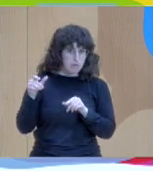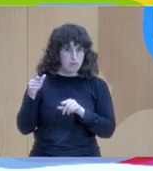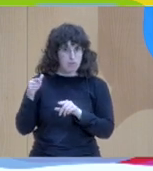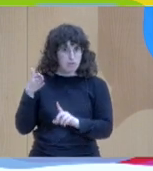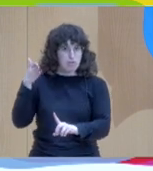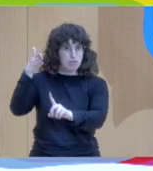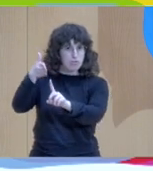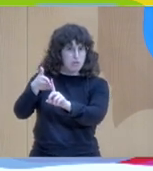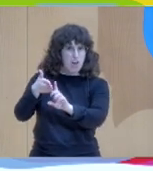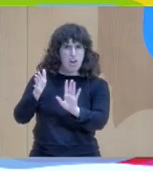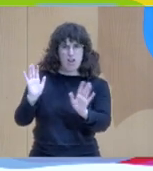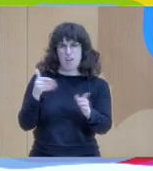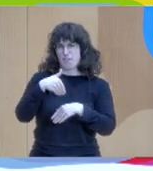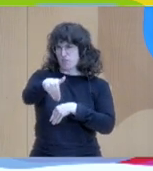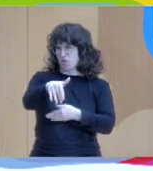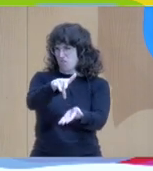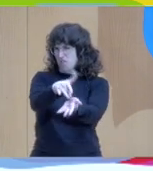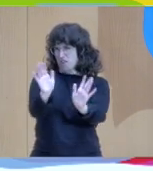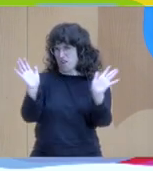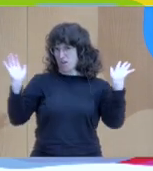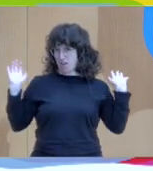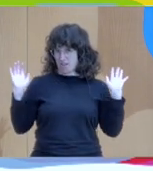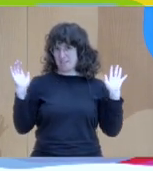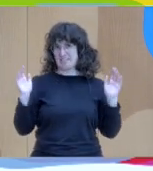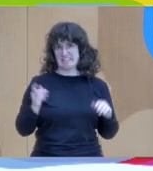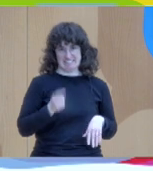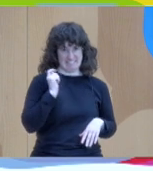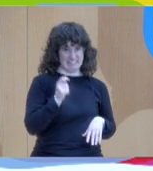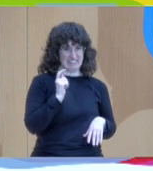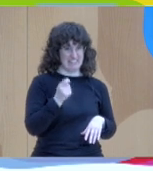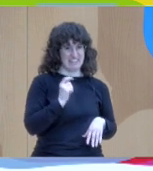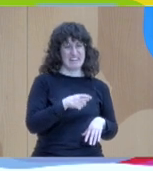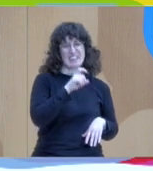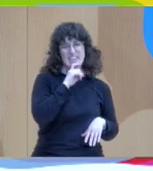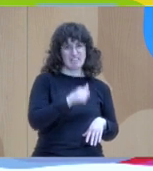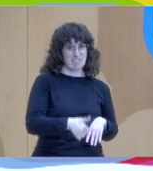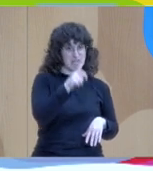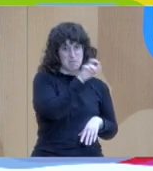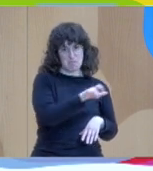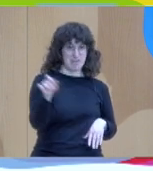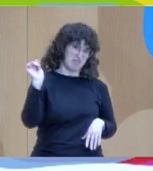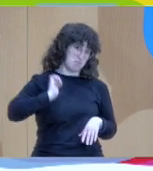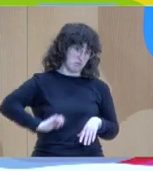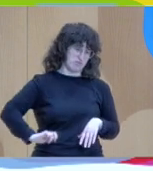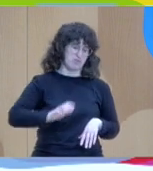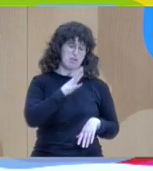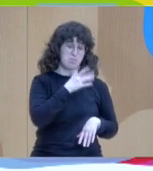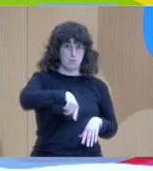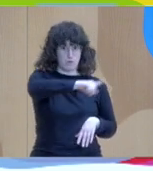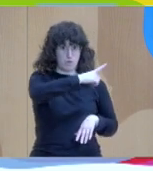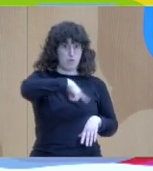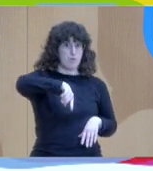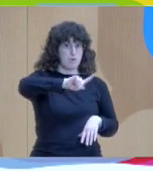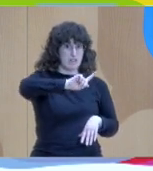the professionals because they are trained to look into the past what was the